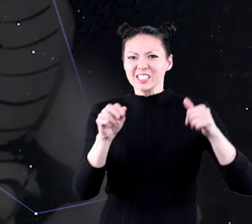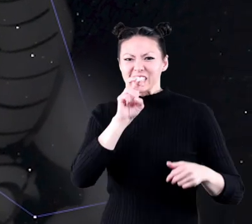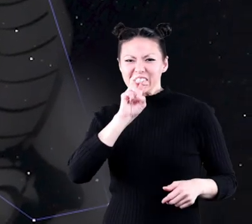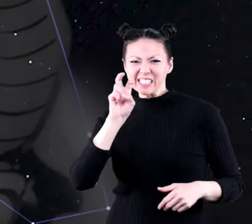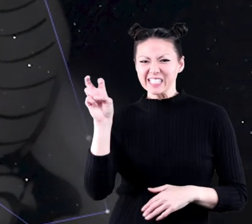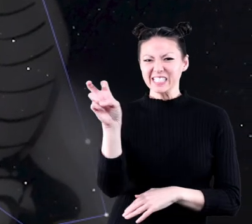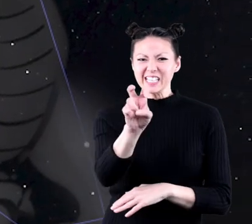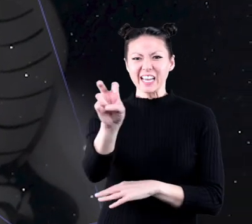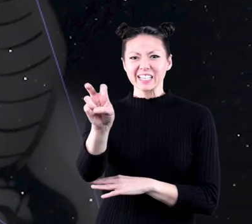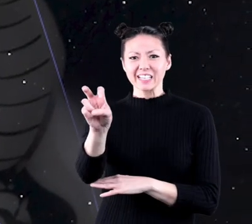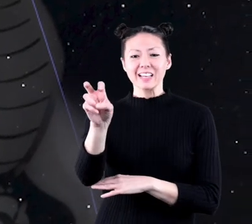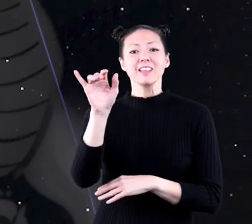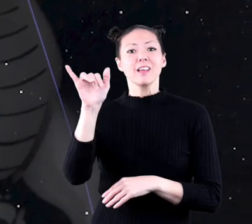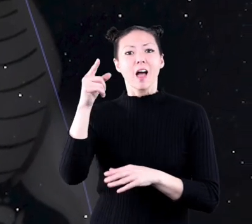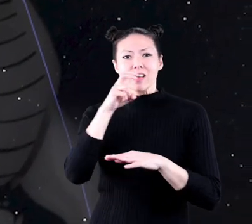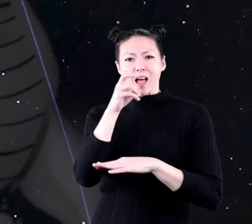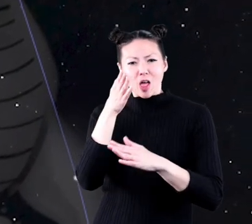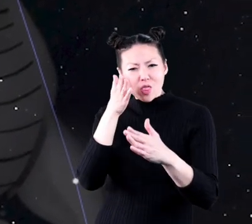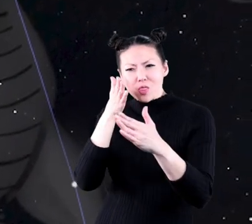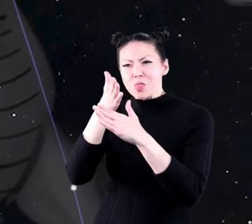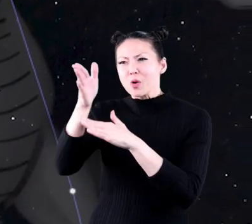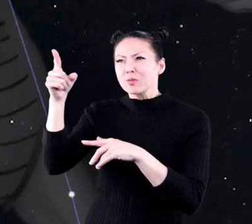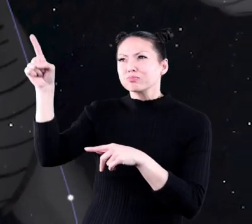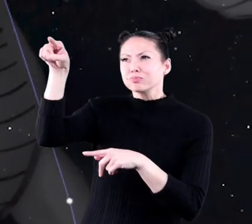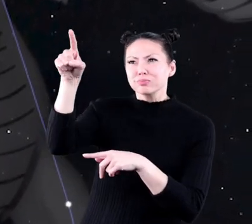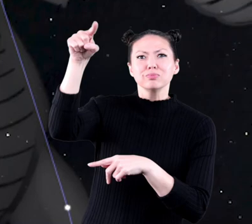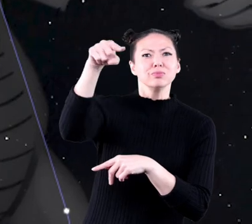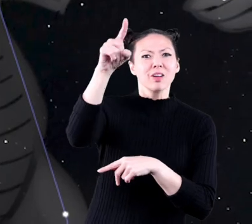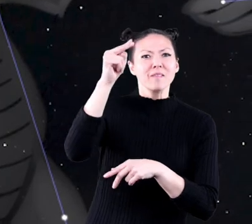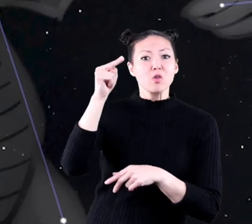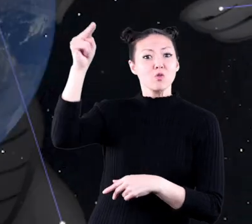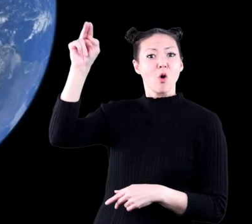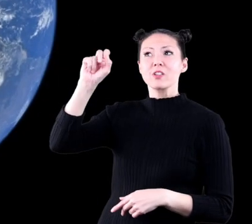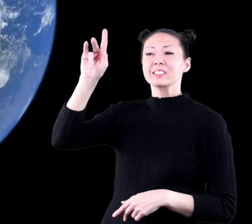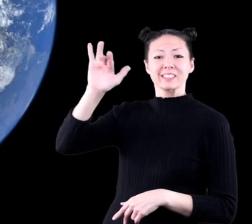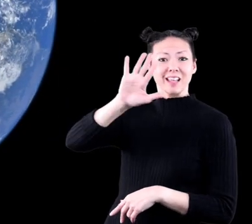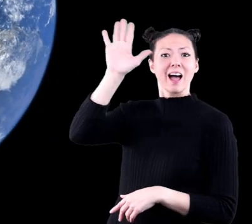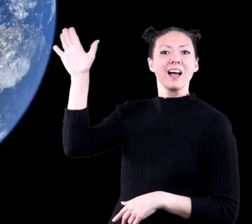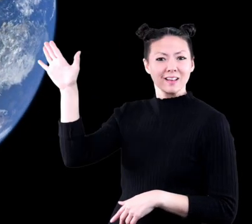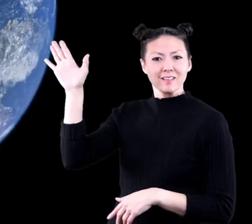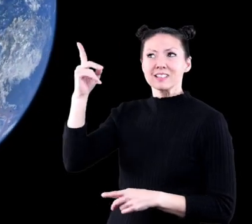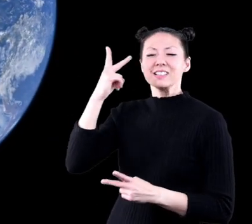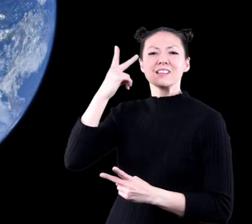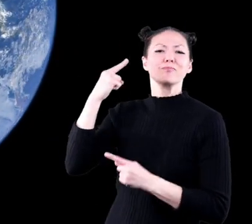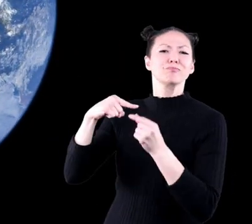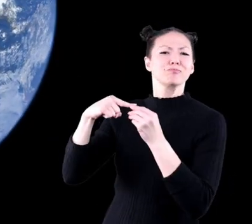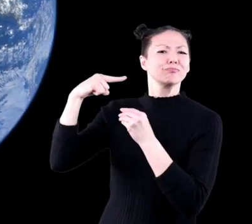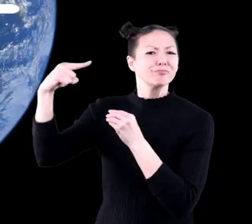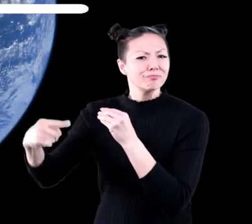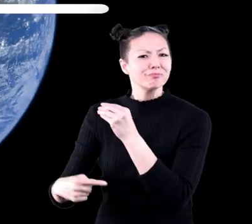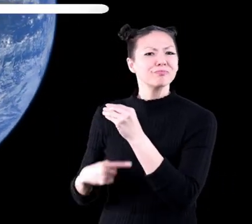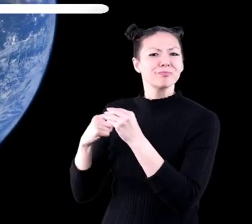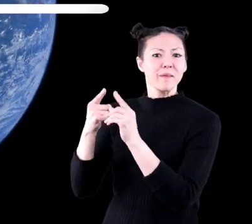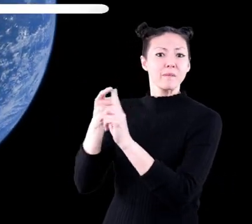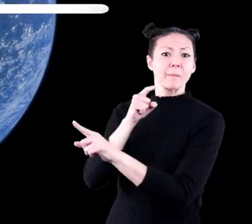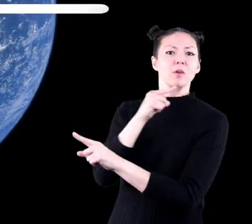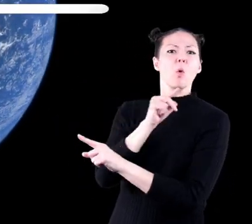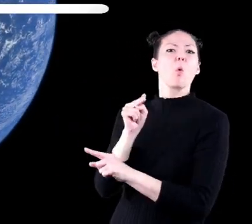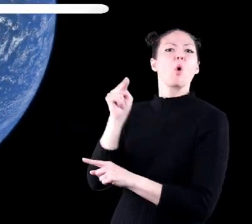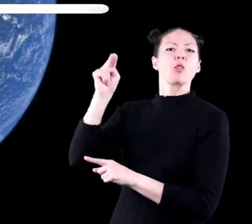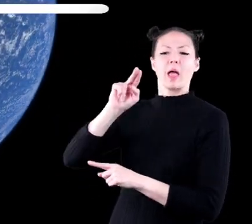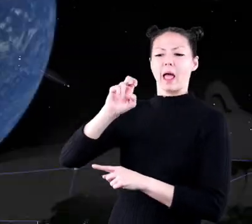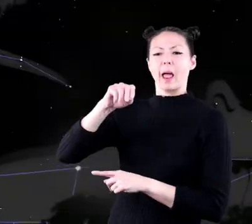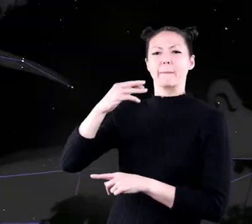like a large snake making its way through the northern sky. It can be seen all year from the northern hemisphere.